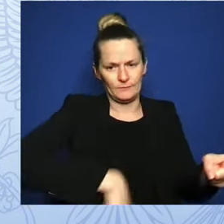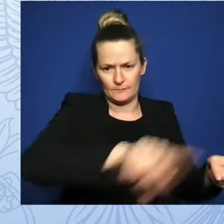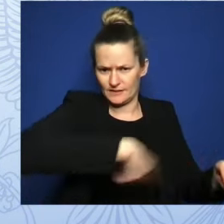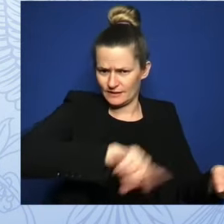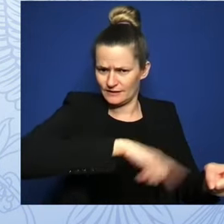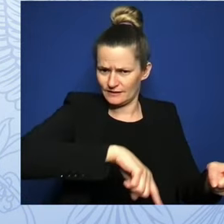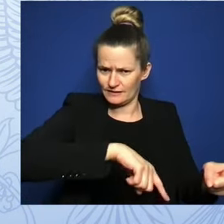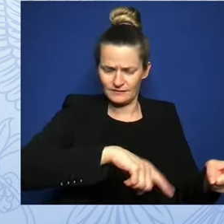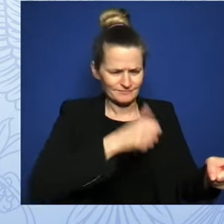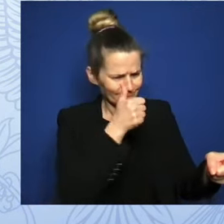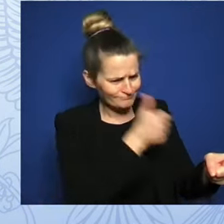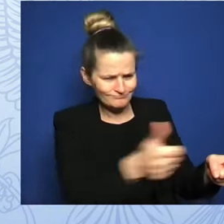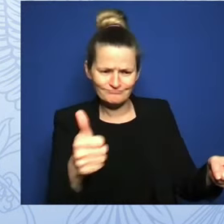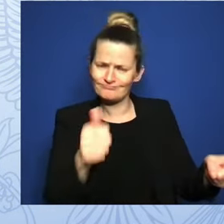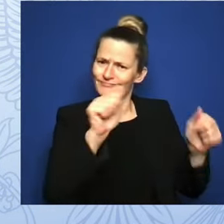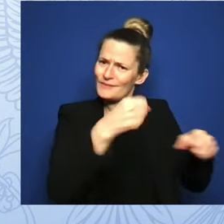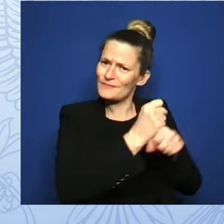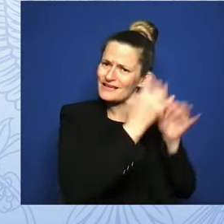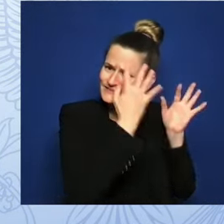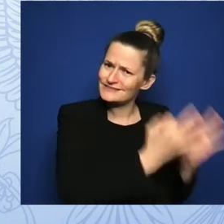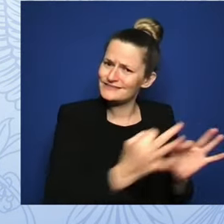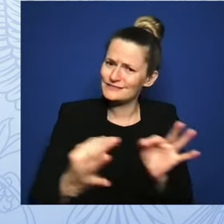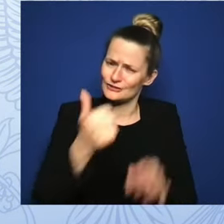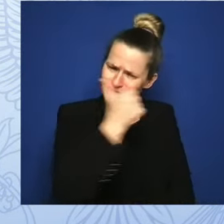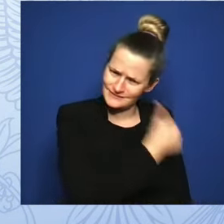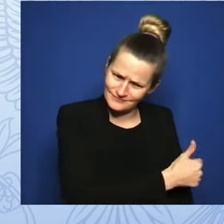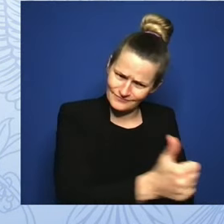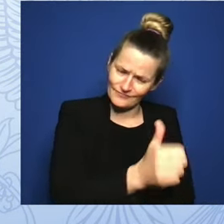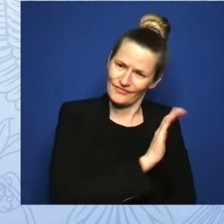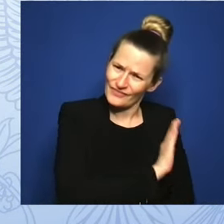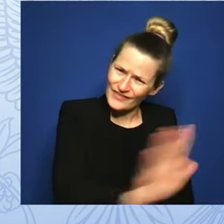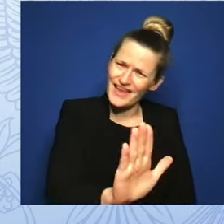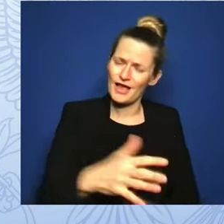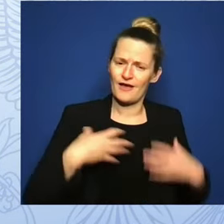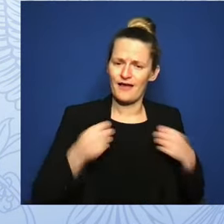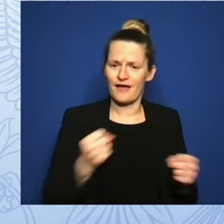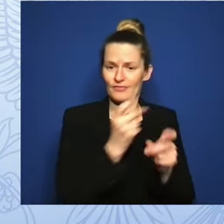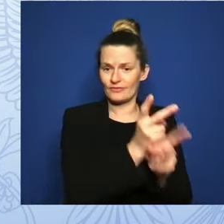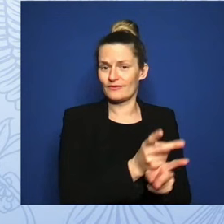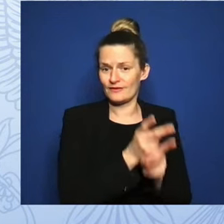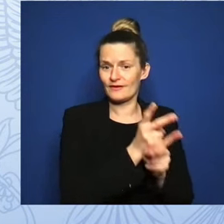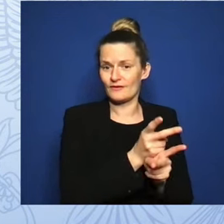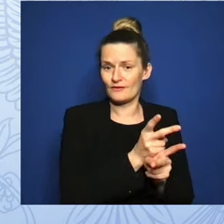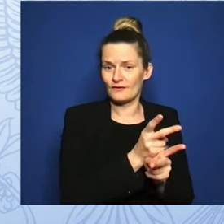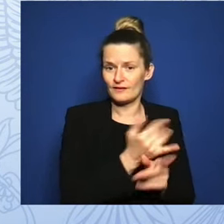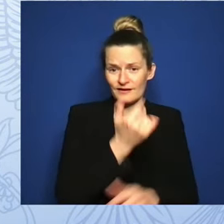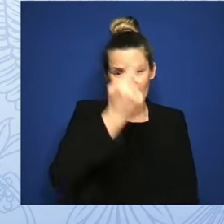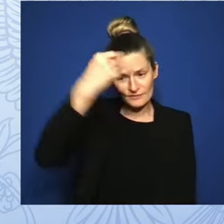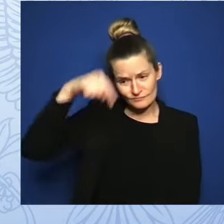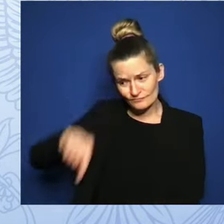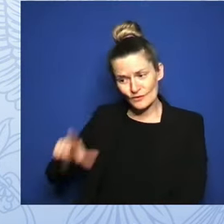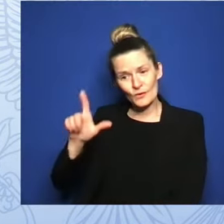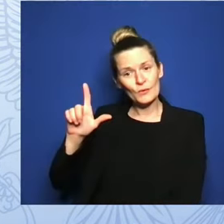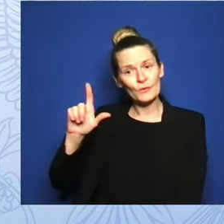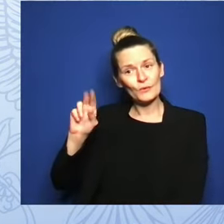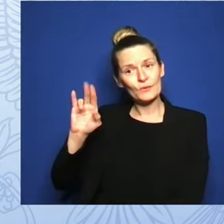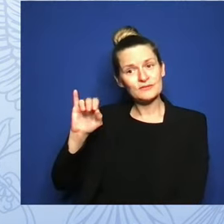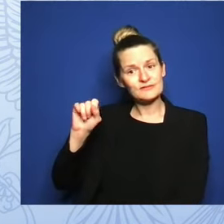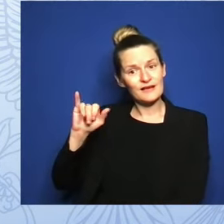care. On behalf of all women in Louisiana who have similar stories, thank you.